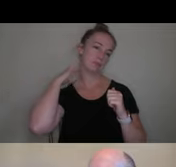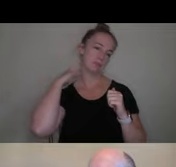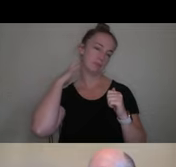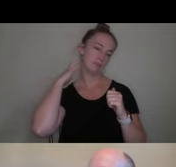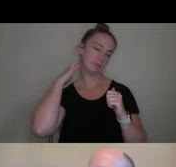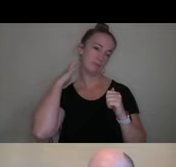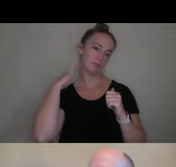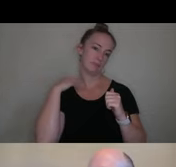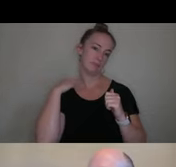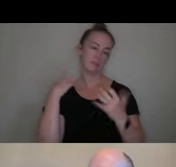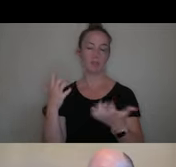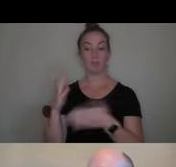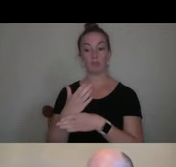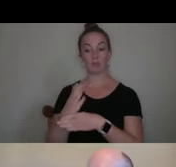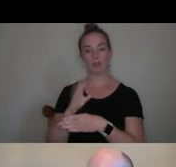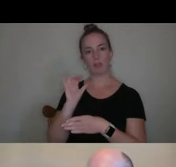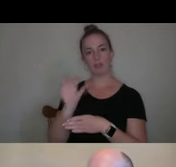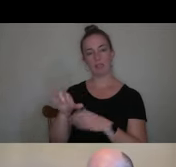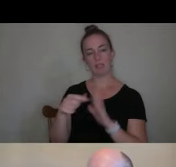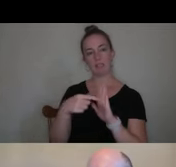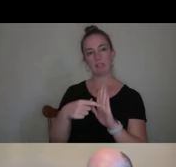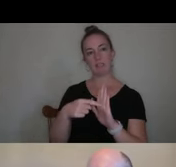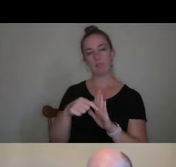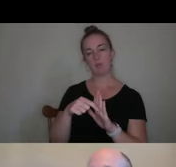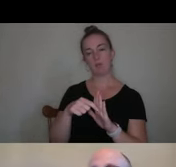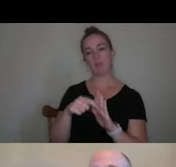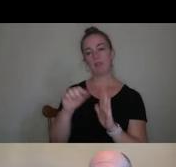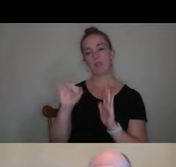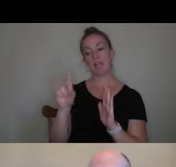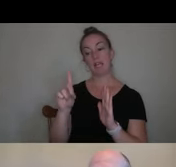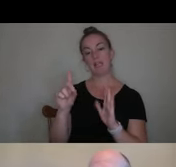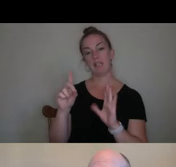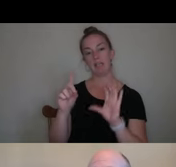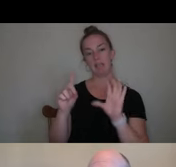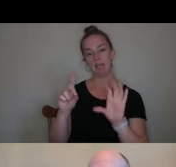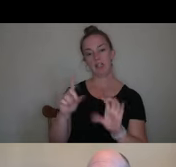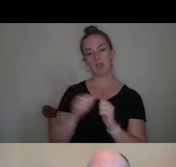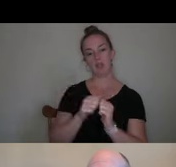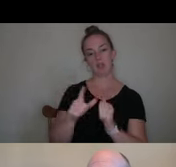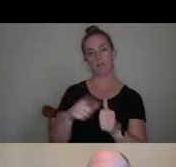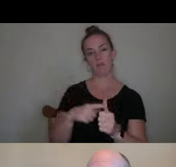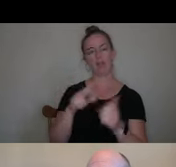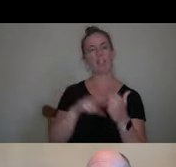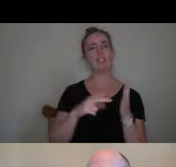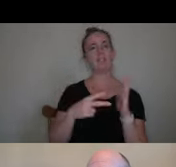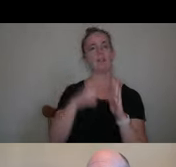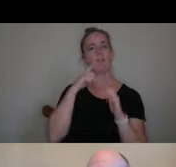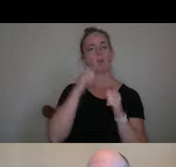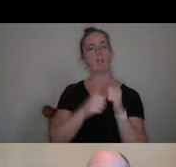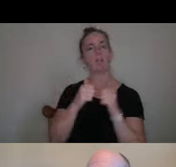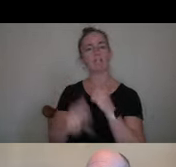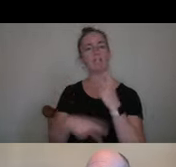share those, uh, sample aid packages with you. First definitions for the different types of aid